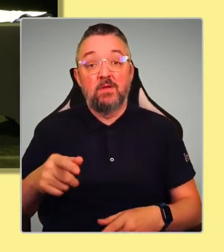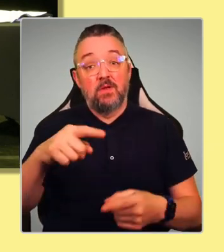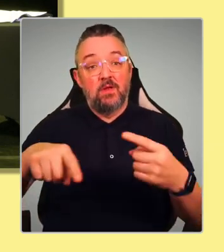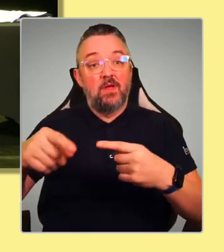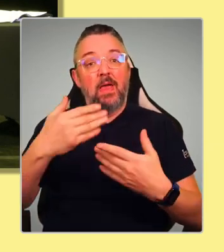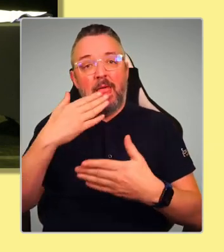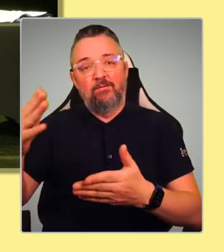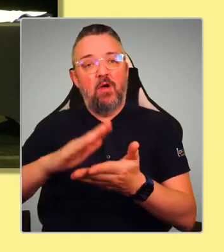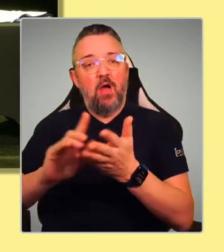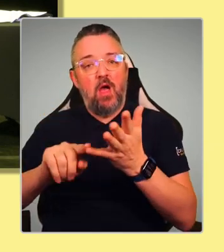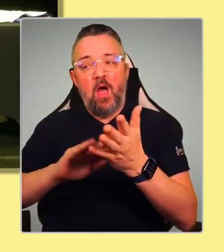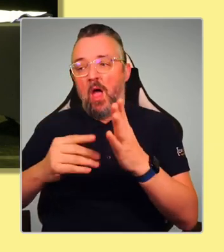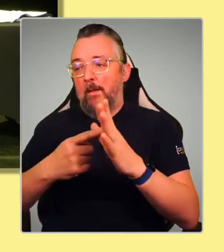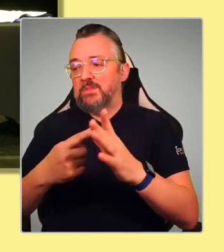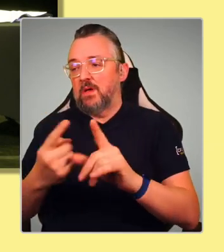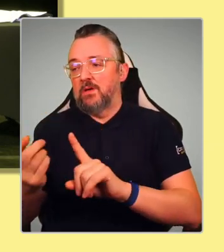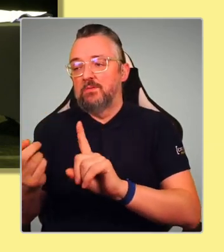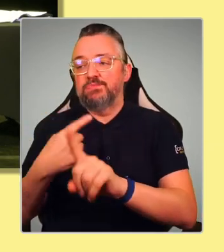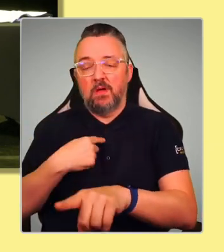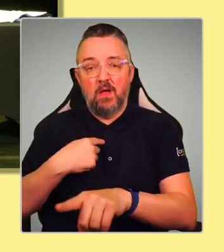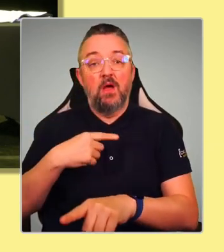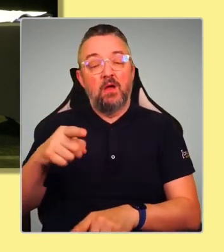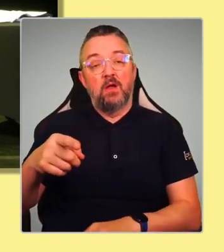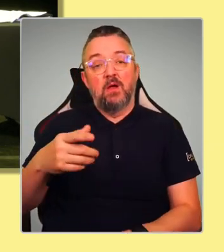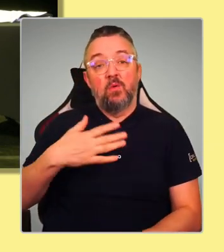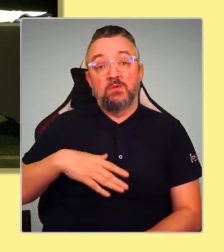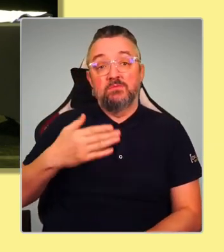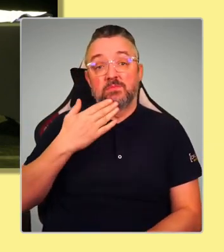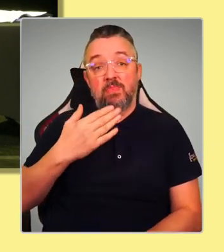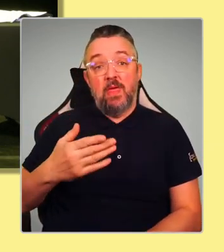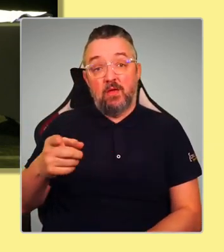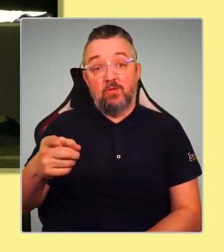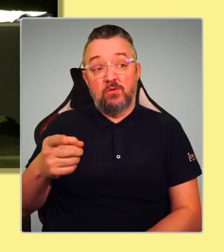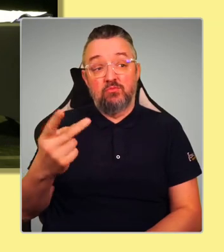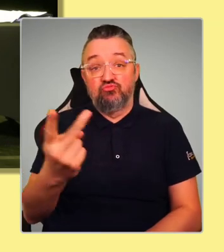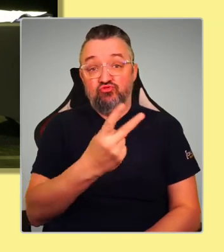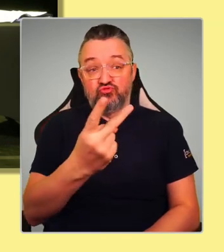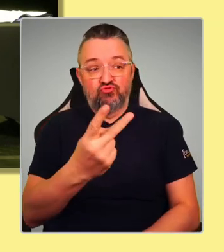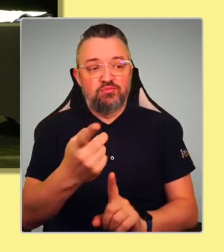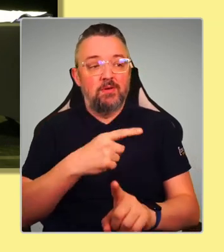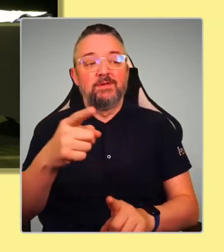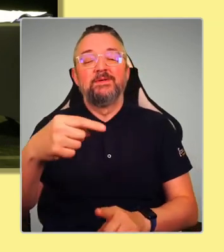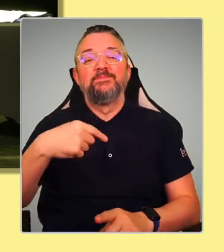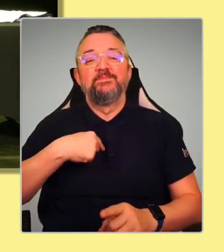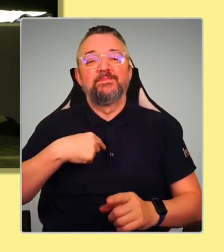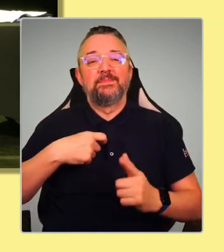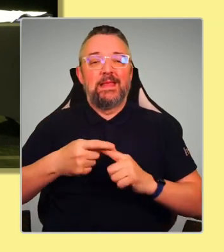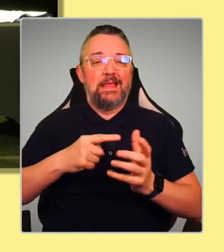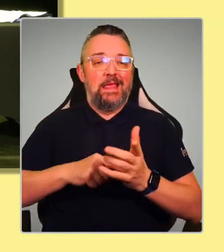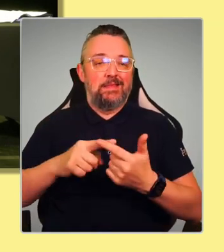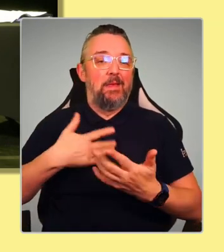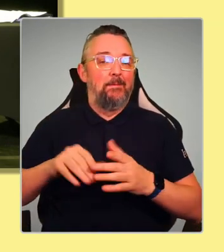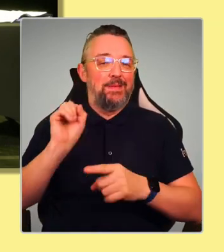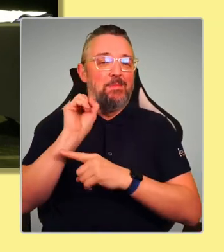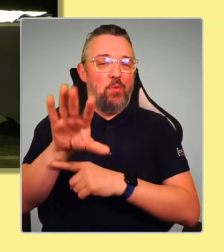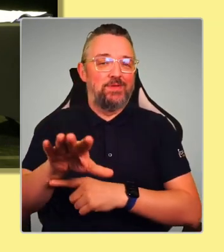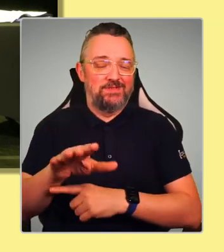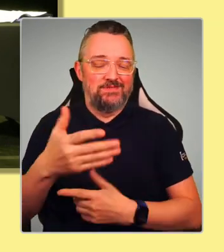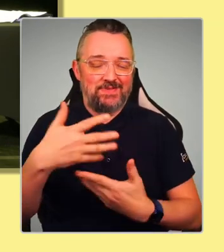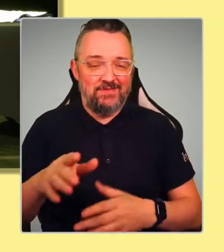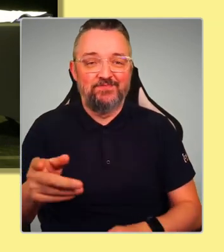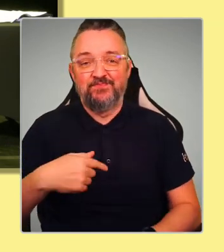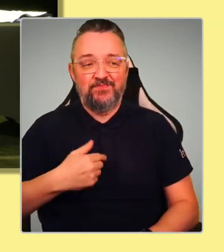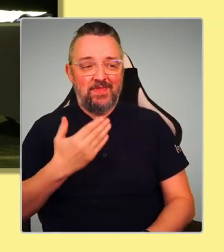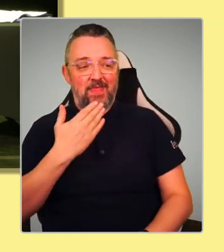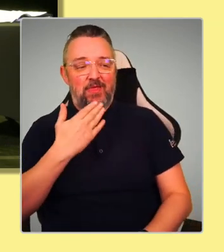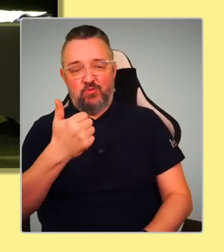Kate and Ash, would be great if you could please participate, but back to my question. Thank you. Okay, thanks very much.